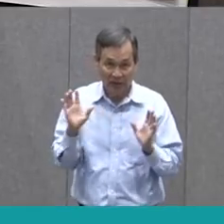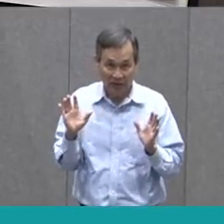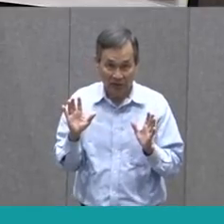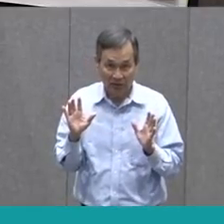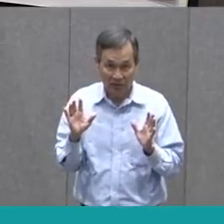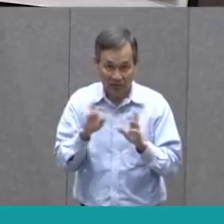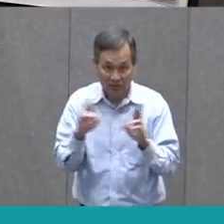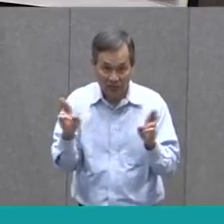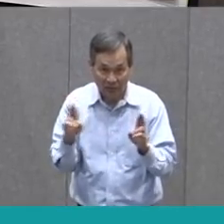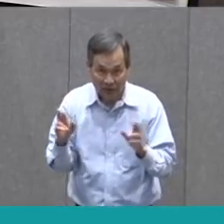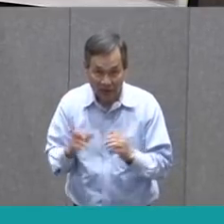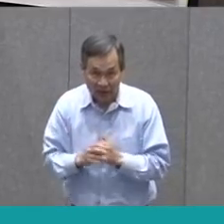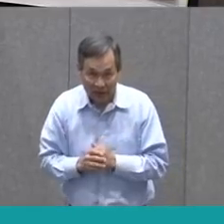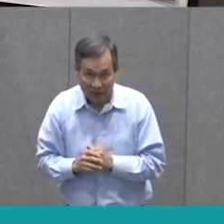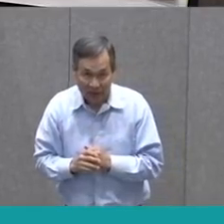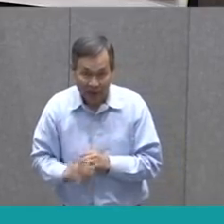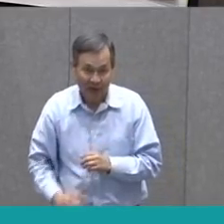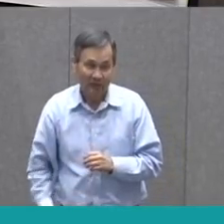we begin.